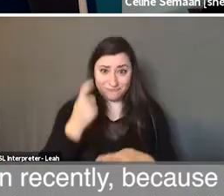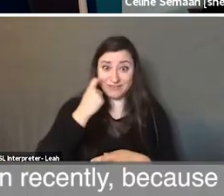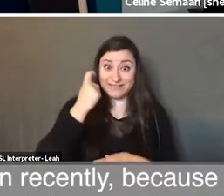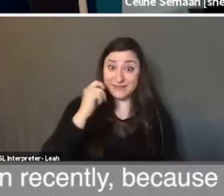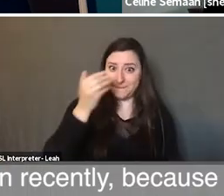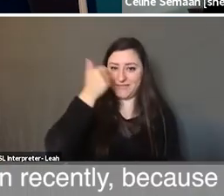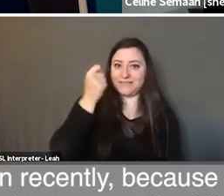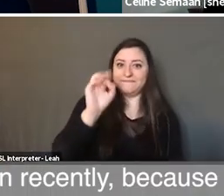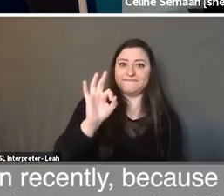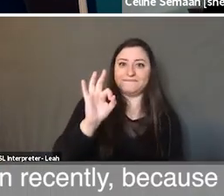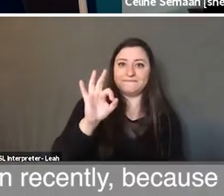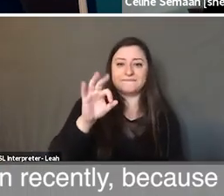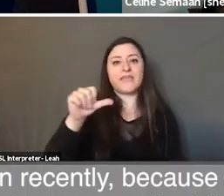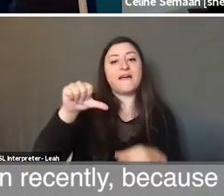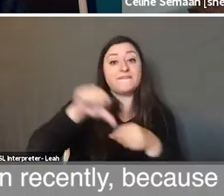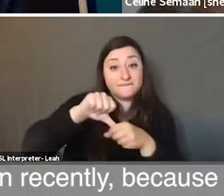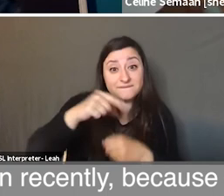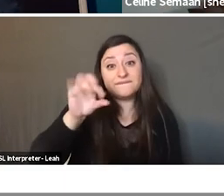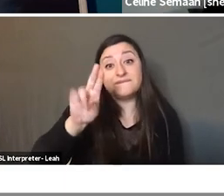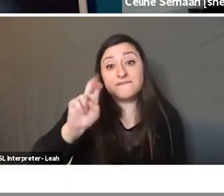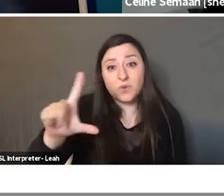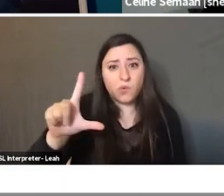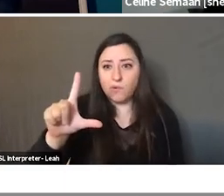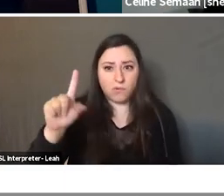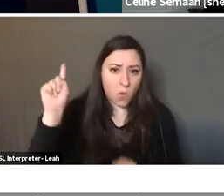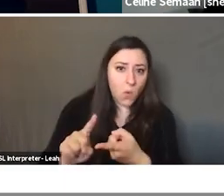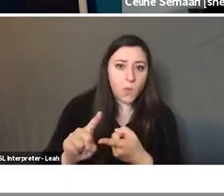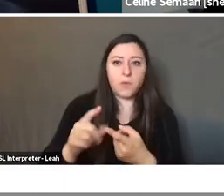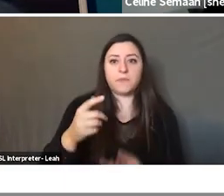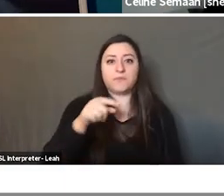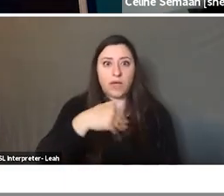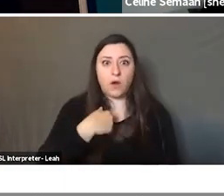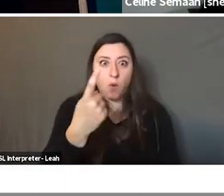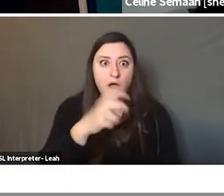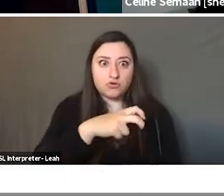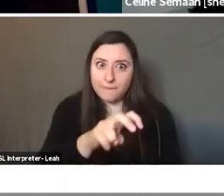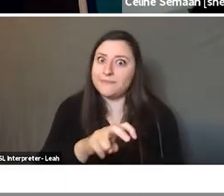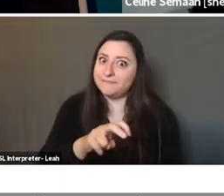because of the fuel shortage. You had like one trip that I was so happy you did.